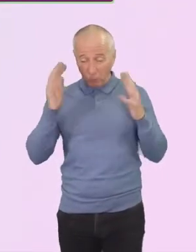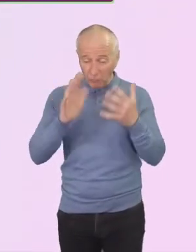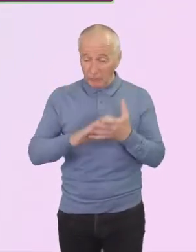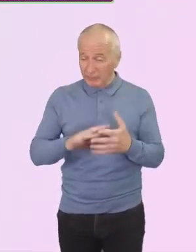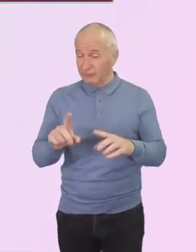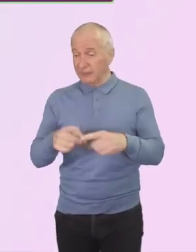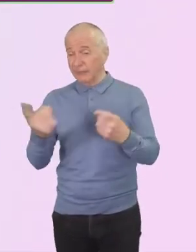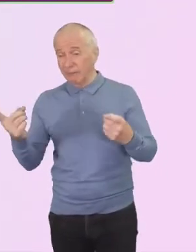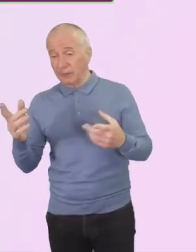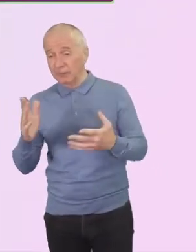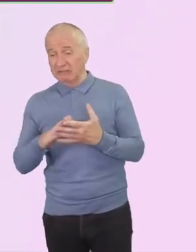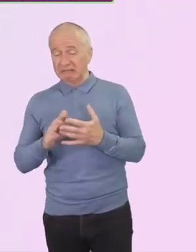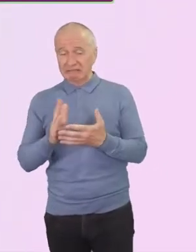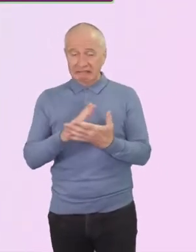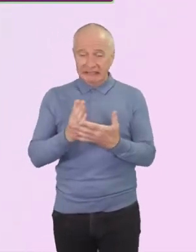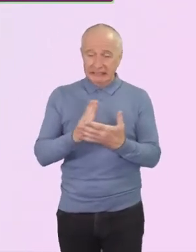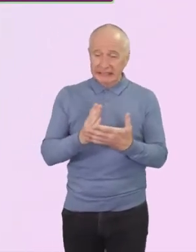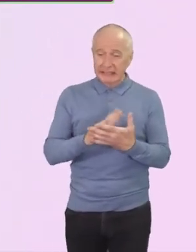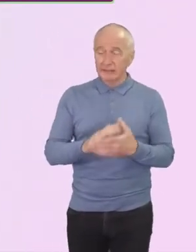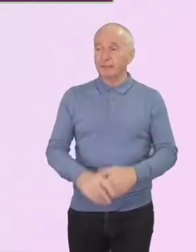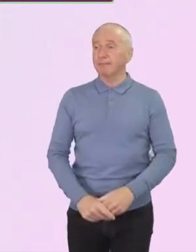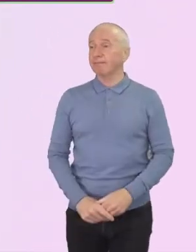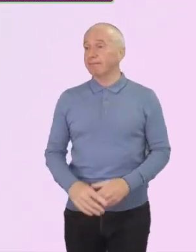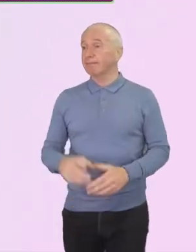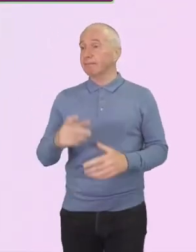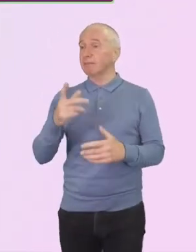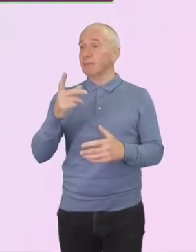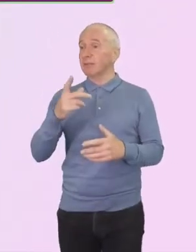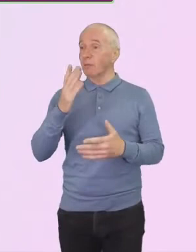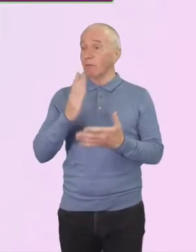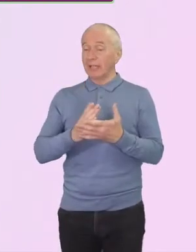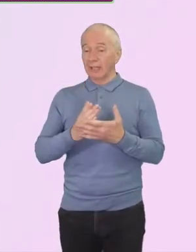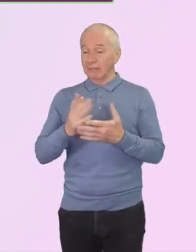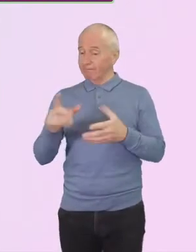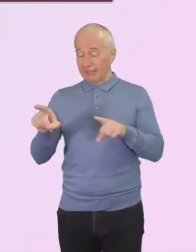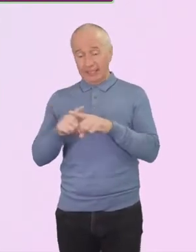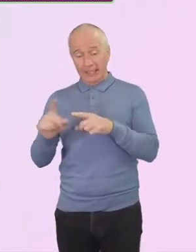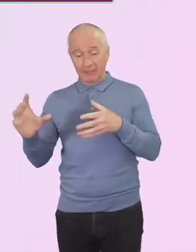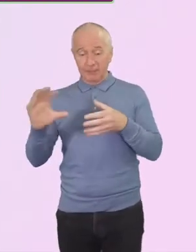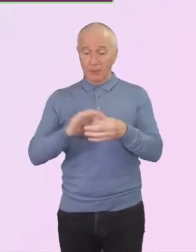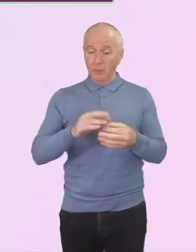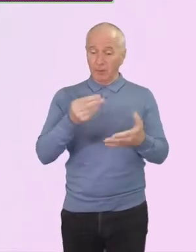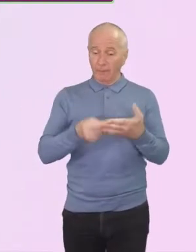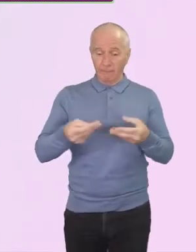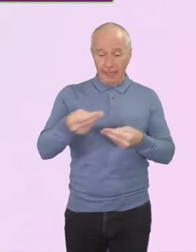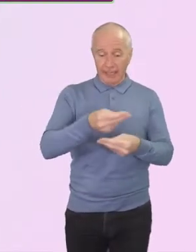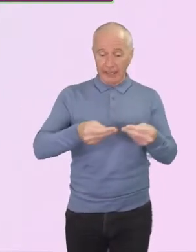uncertain. These can all be applied to our finances as Baptists together.